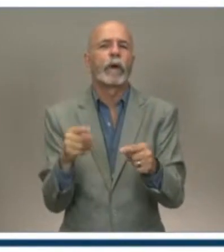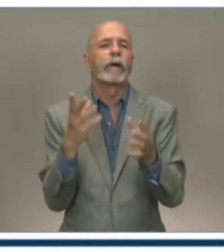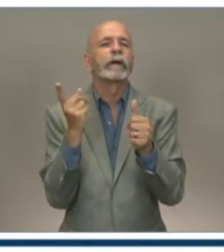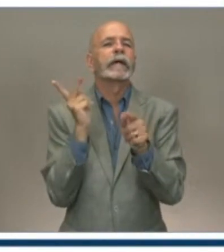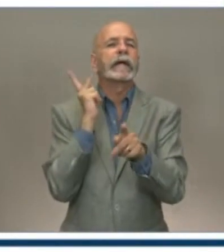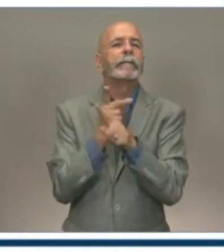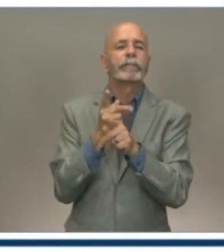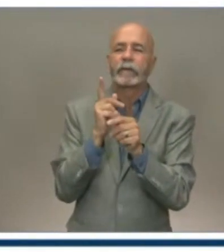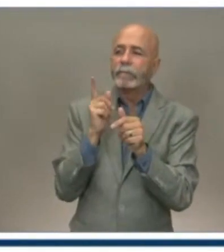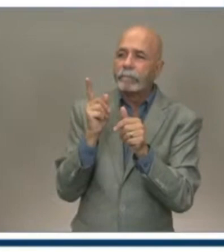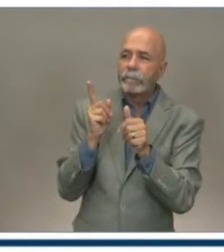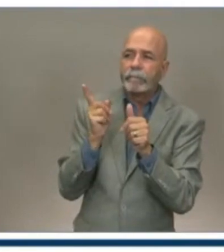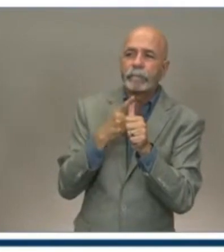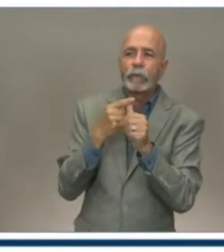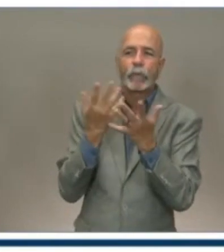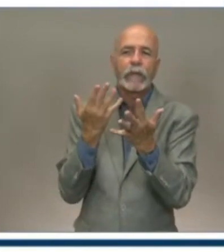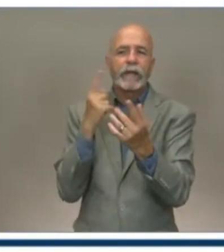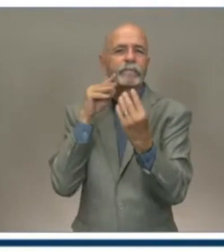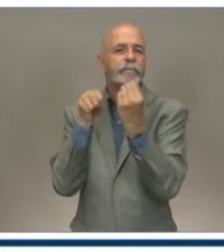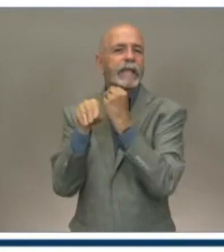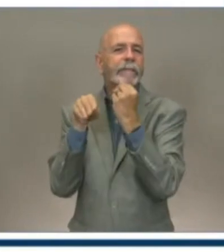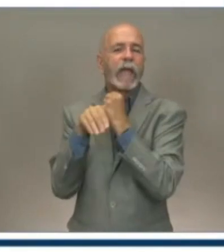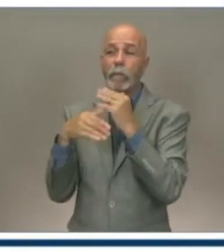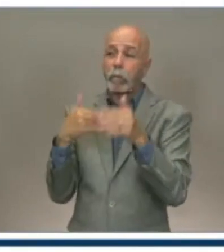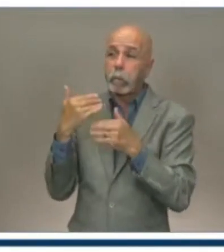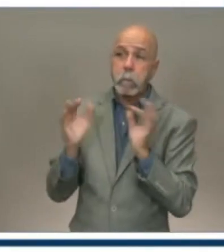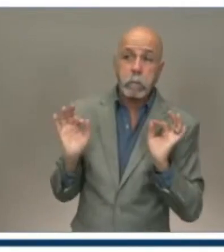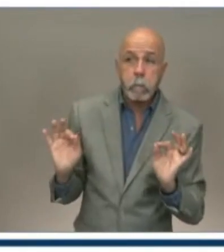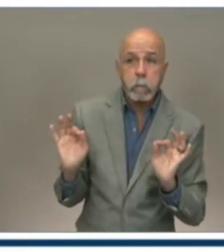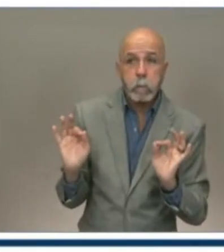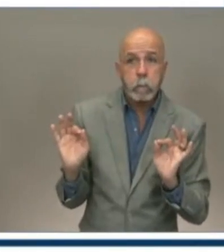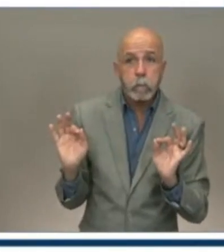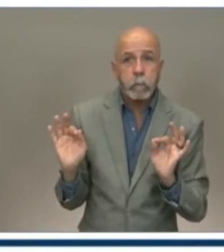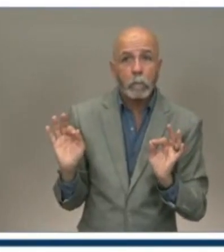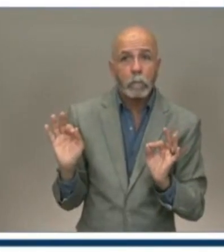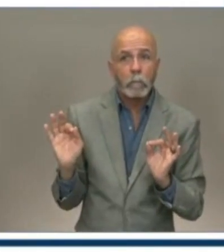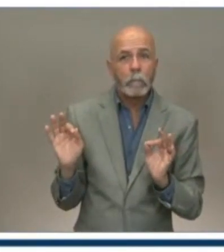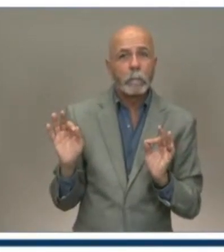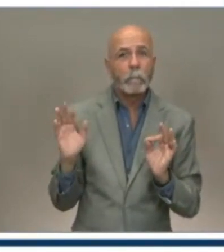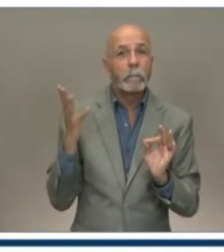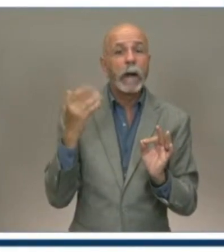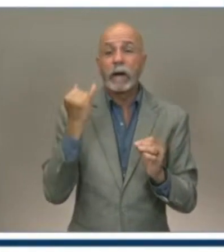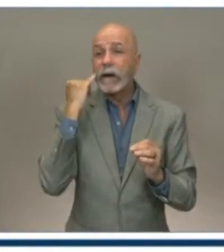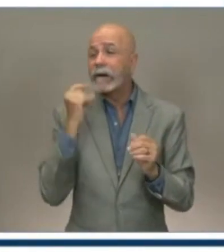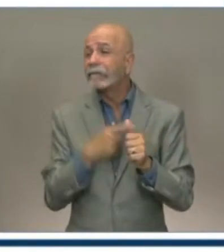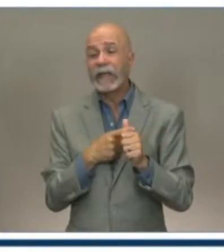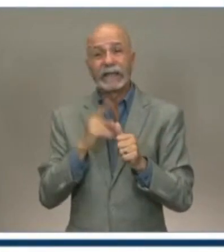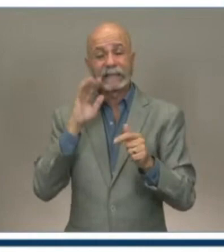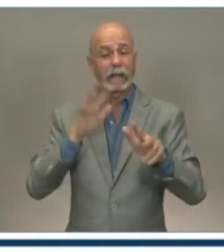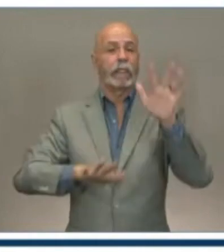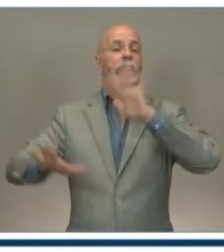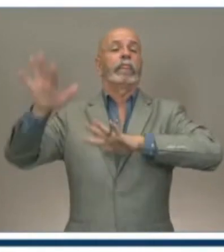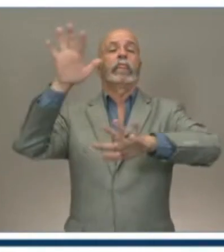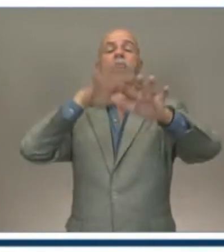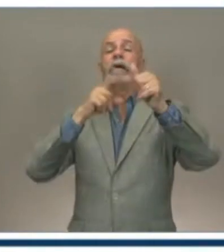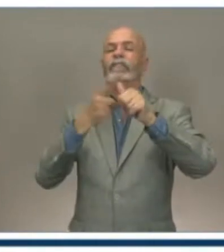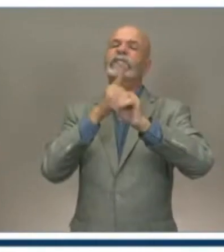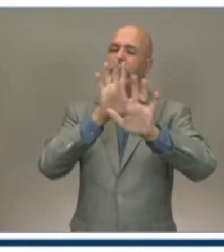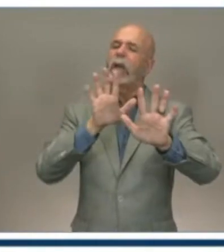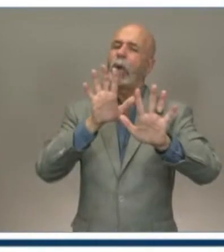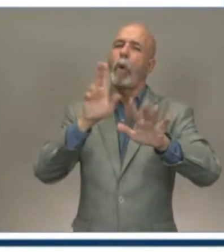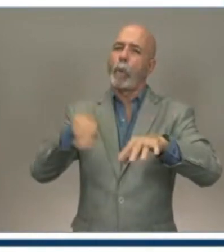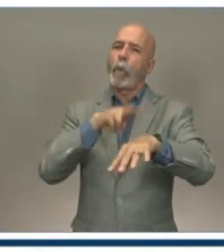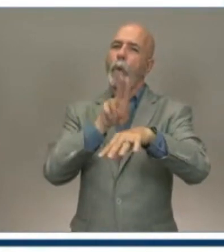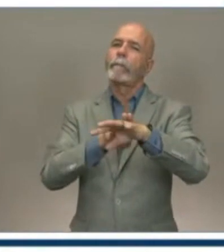still believe that there may be a bit of growing pains in the beginning, but I believe this will be a very efficient process once it's rolling.